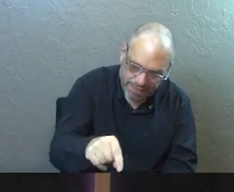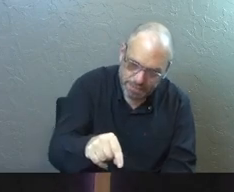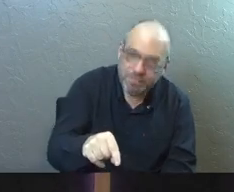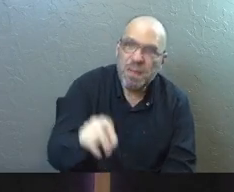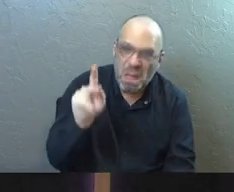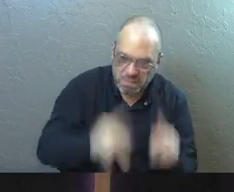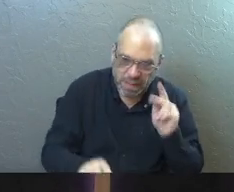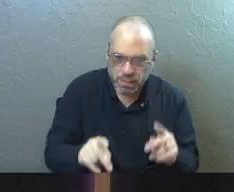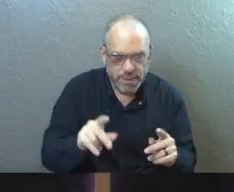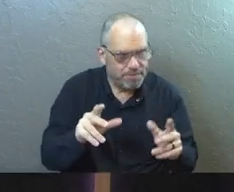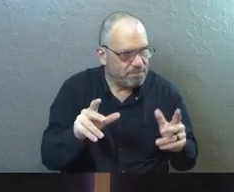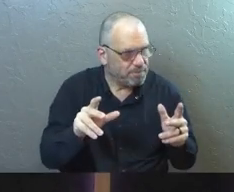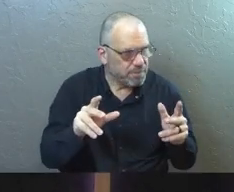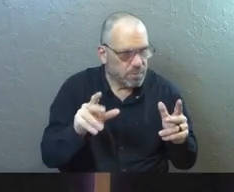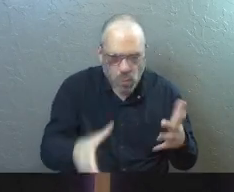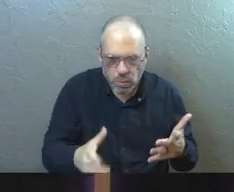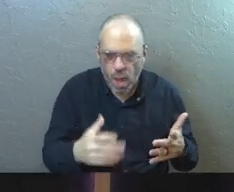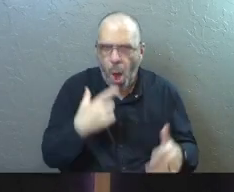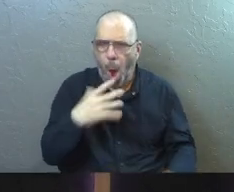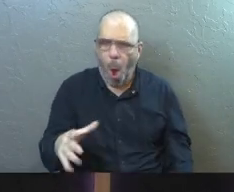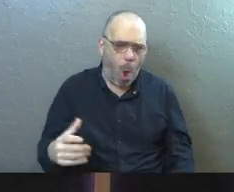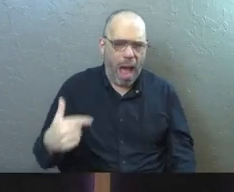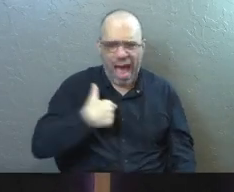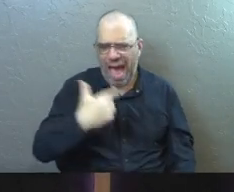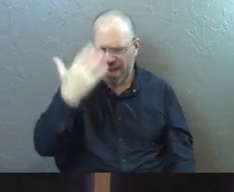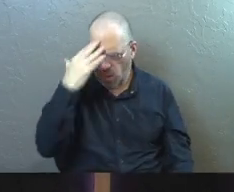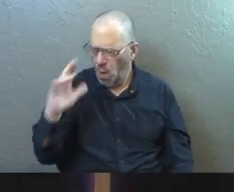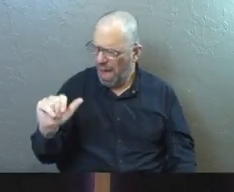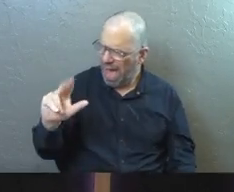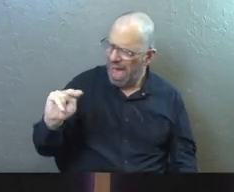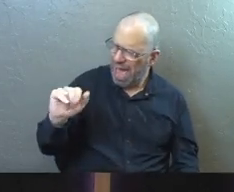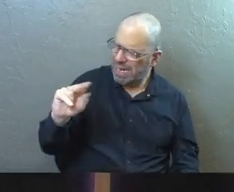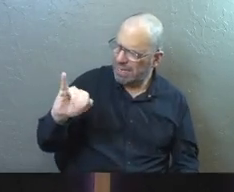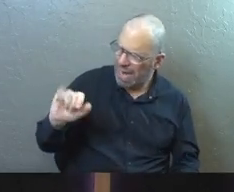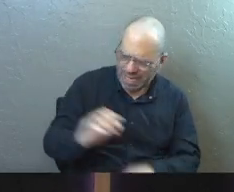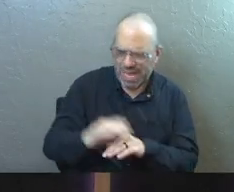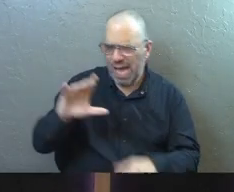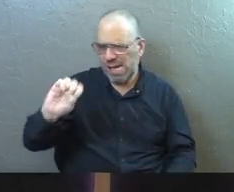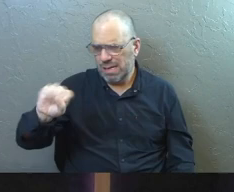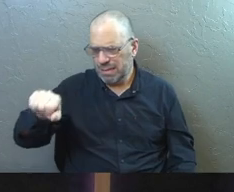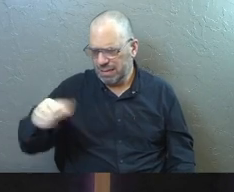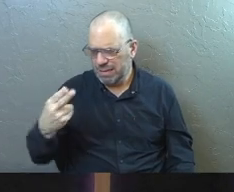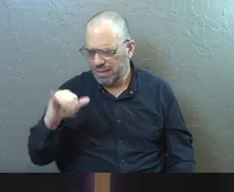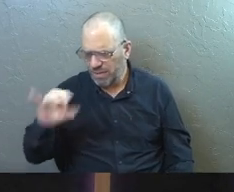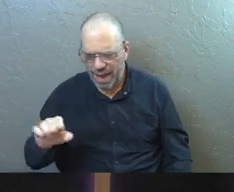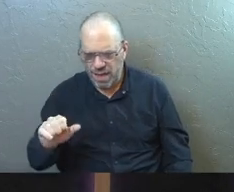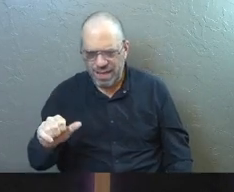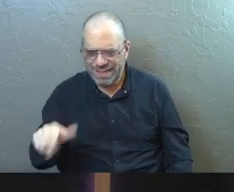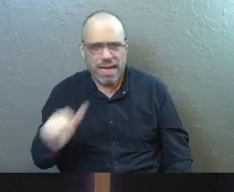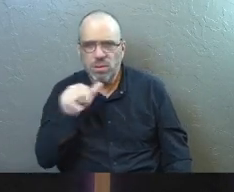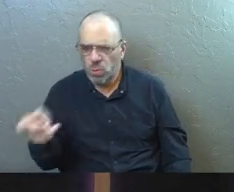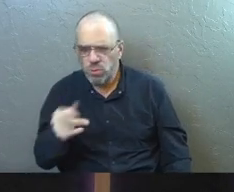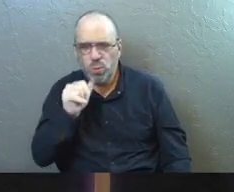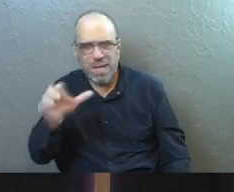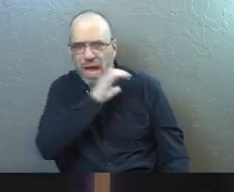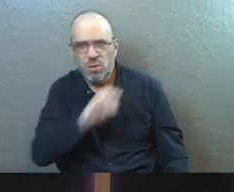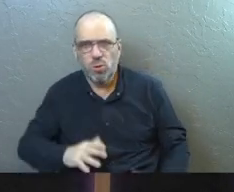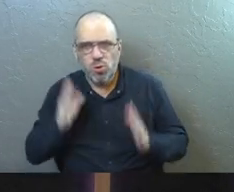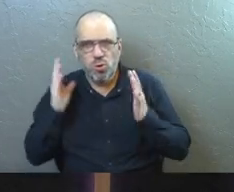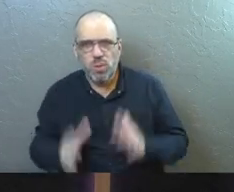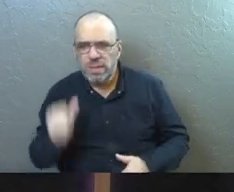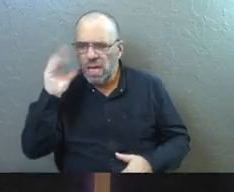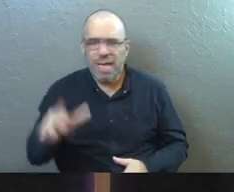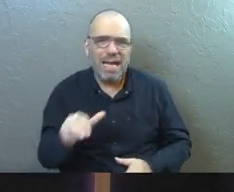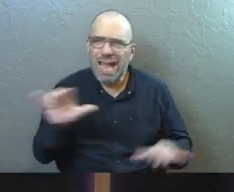There were people who were trying to say, I know Ananias and Sapphira weren't Christians because